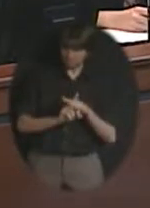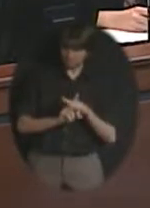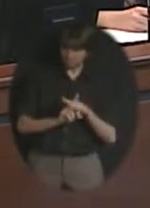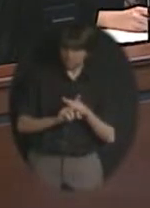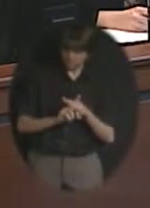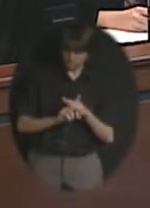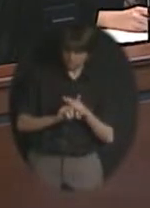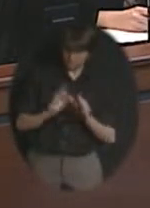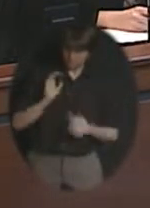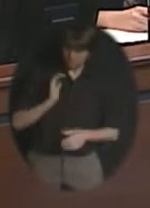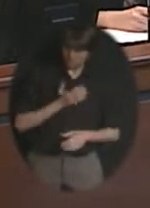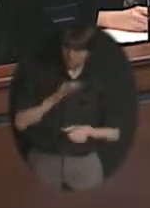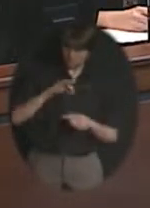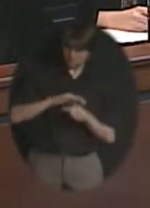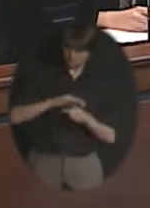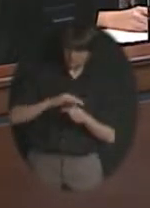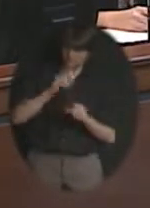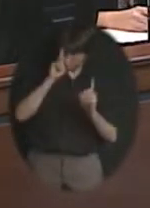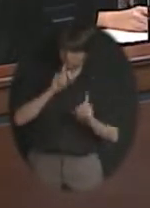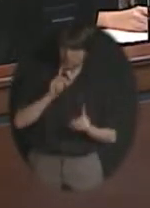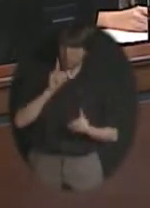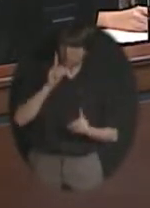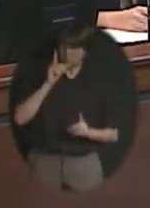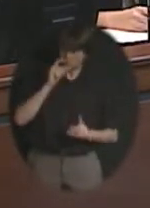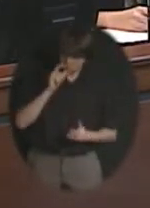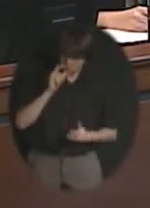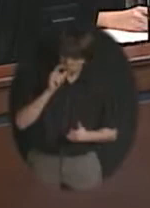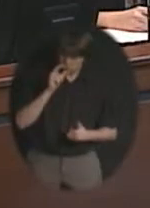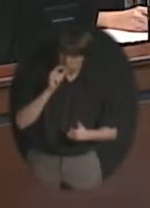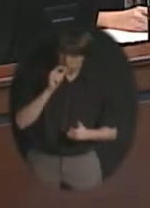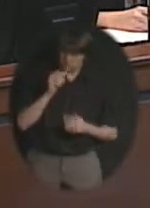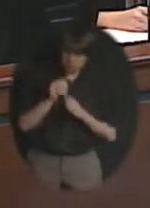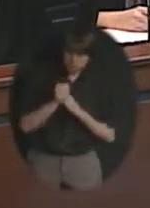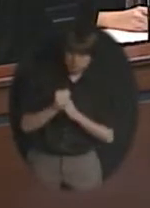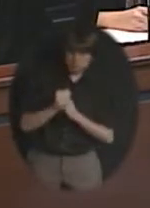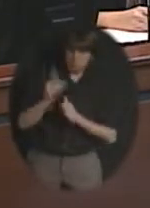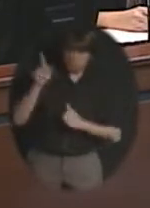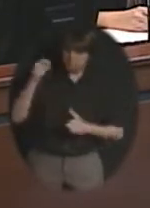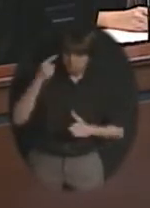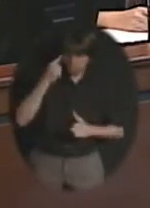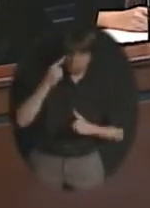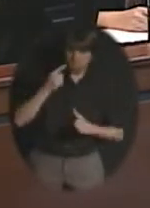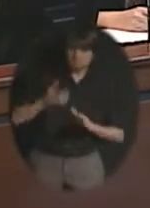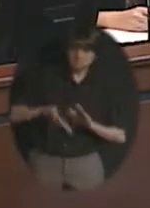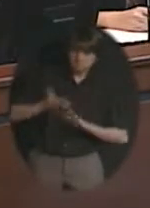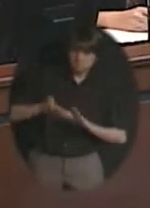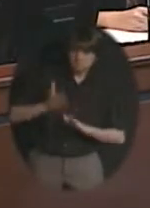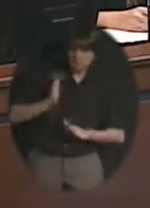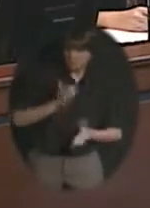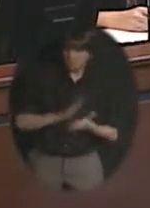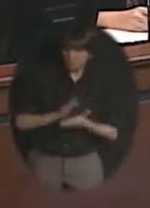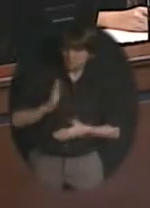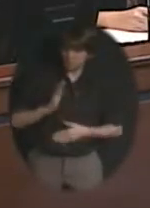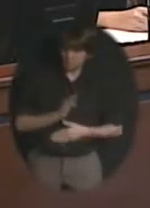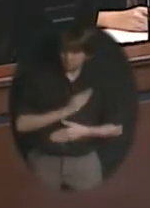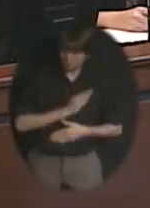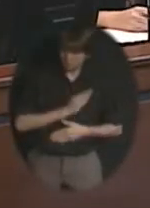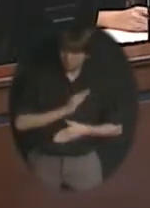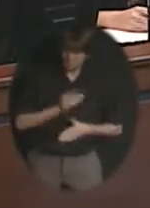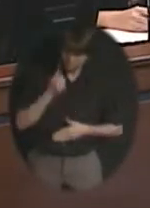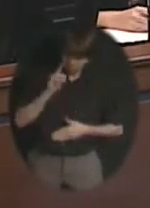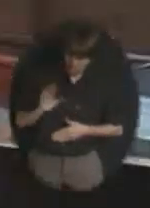who you know governs the control of your your kids so I just wish there's some way of translating that this once again just a comment so